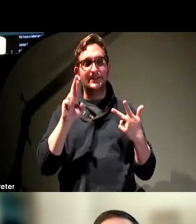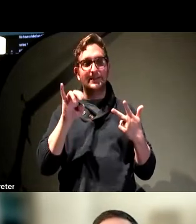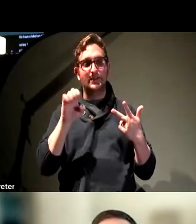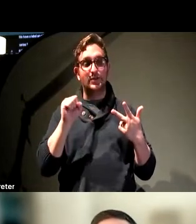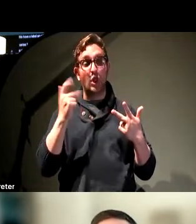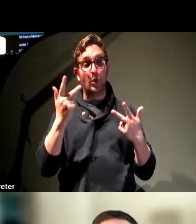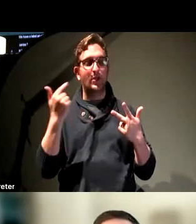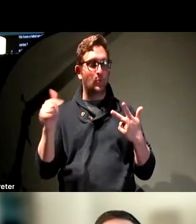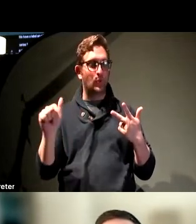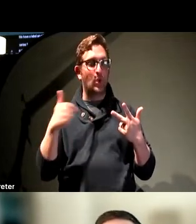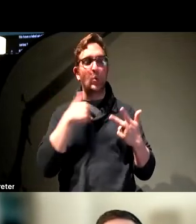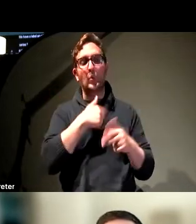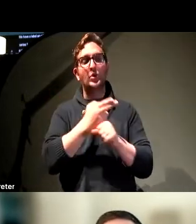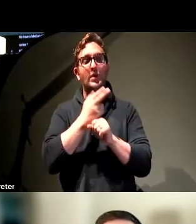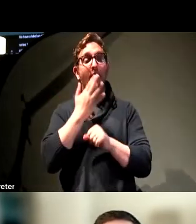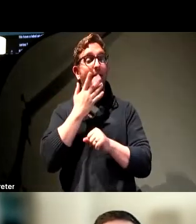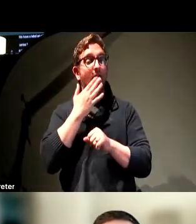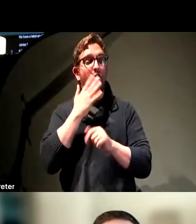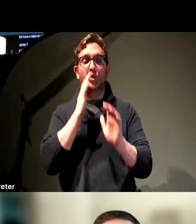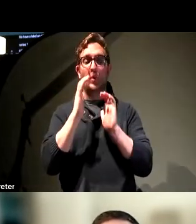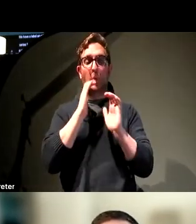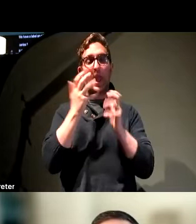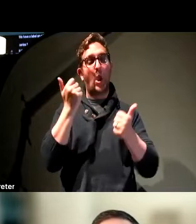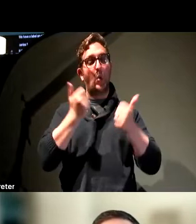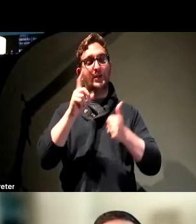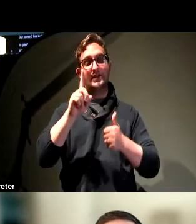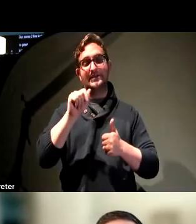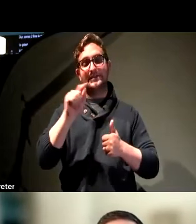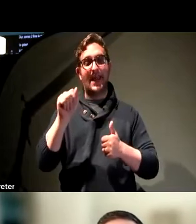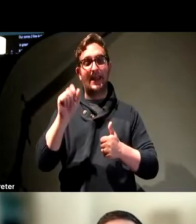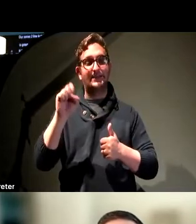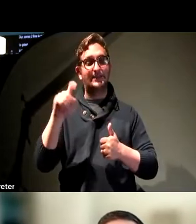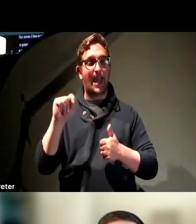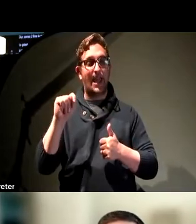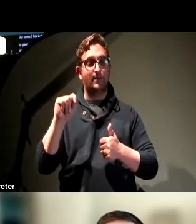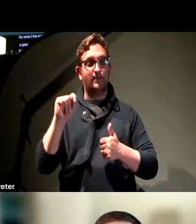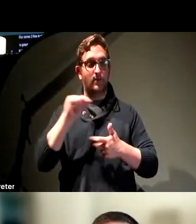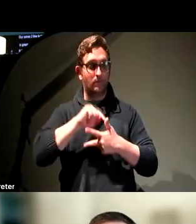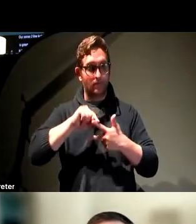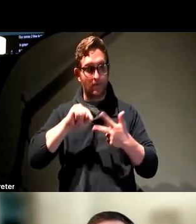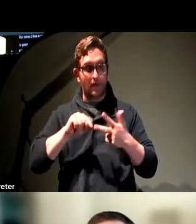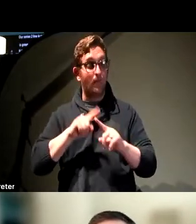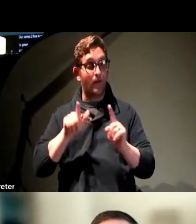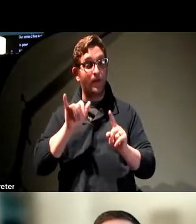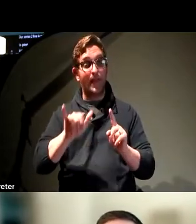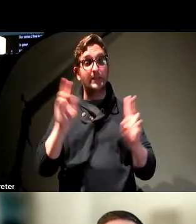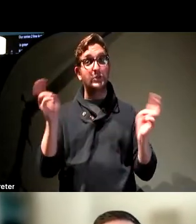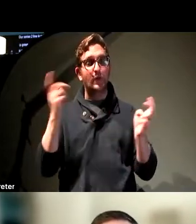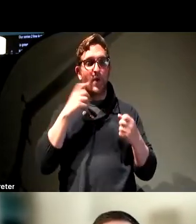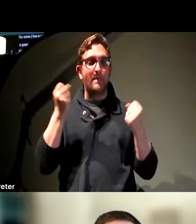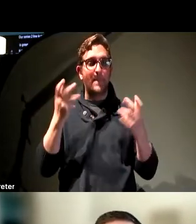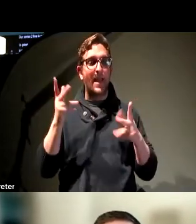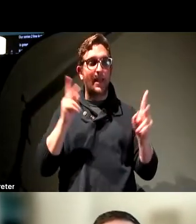color to communicate which data set is represented by which line. Well, that's an issue for a lot of folks, depending on